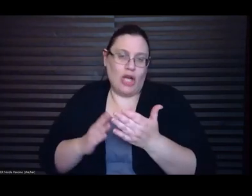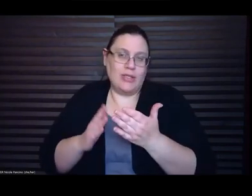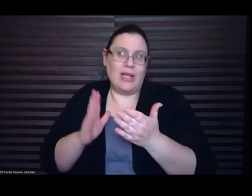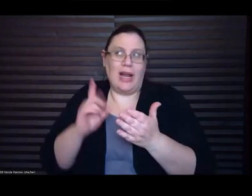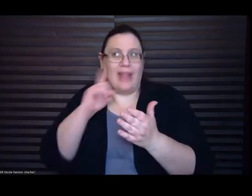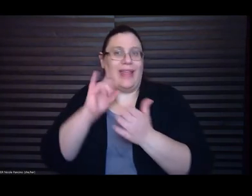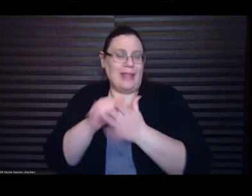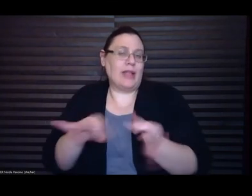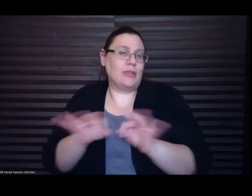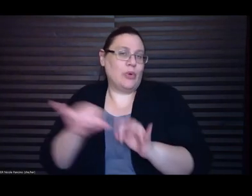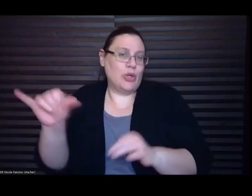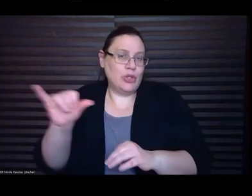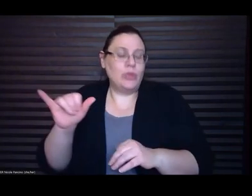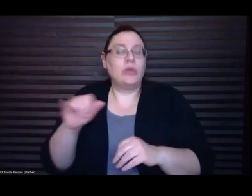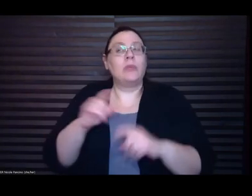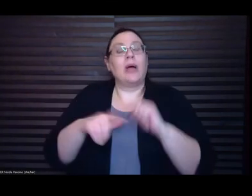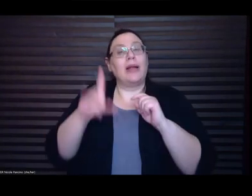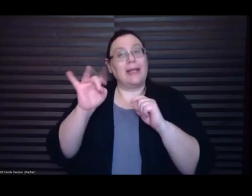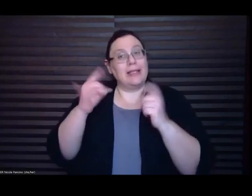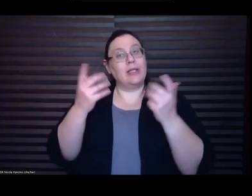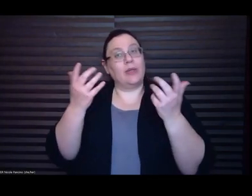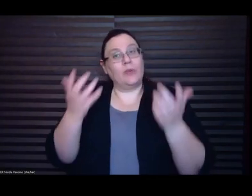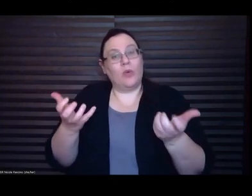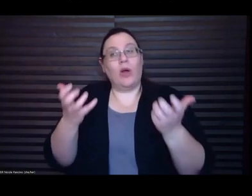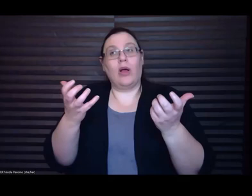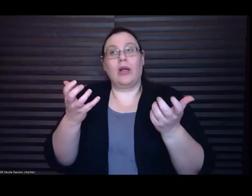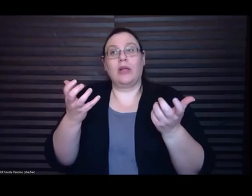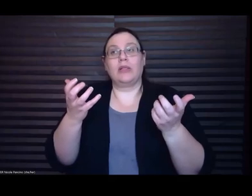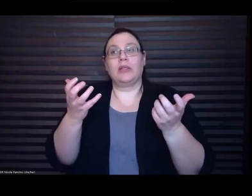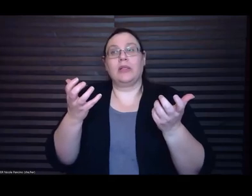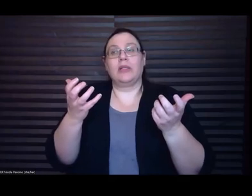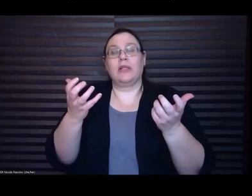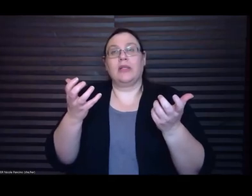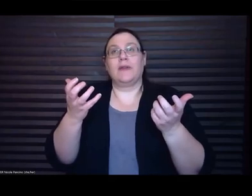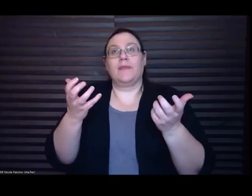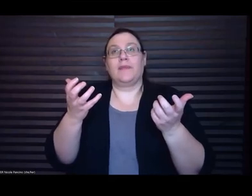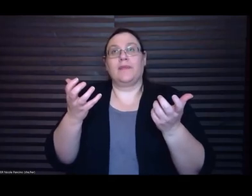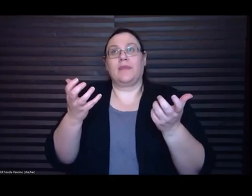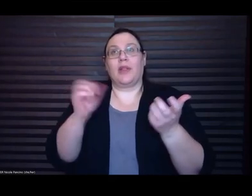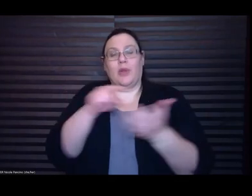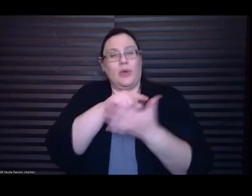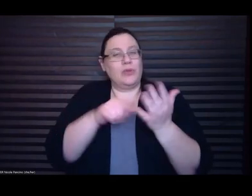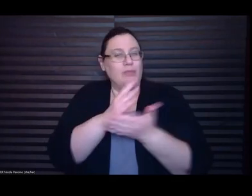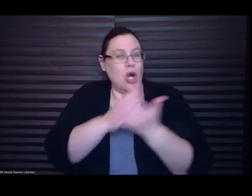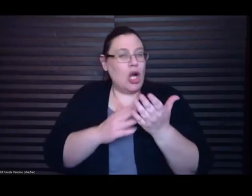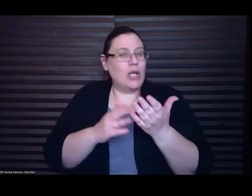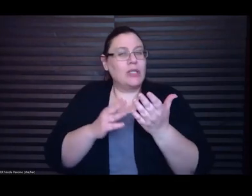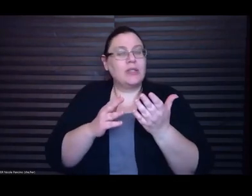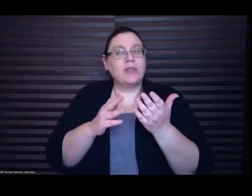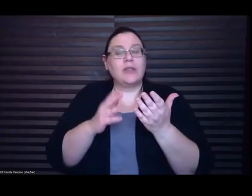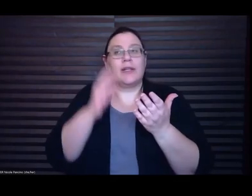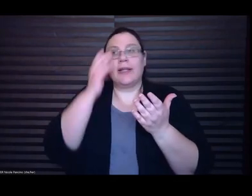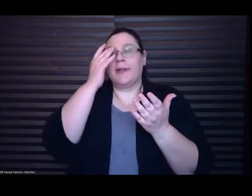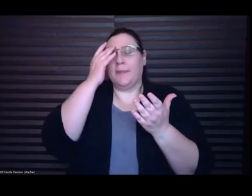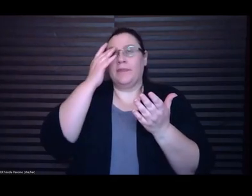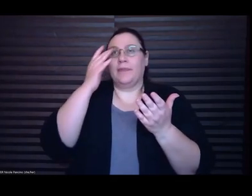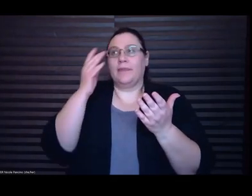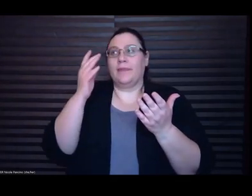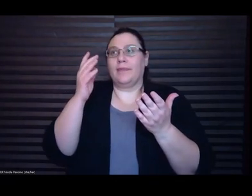wanted those parts that were meant to kind of, that are meant to be, were conditioned to make private,